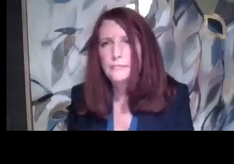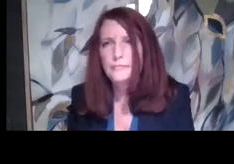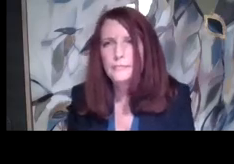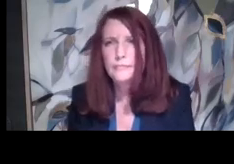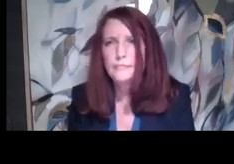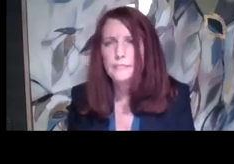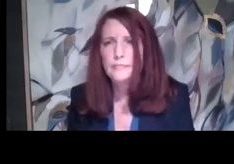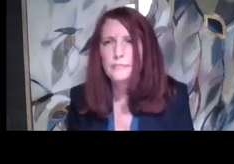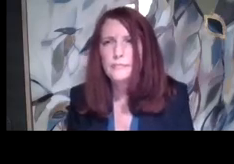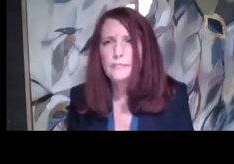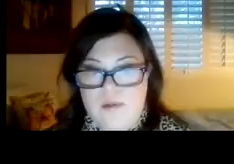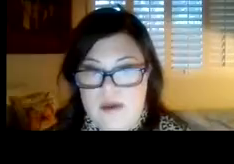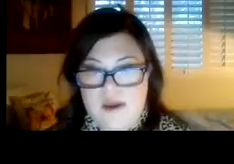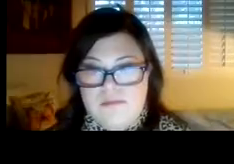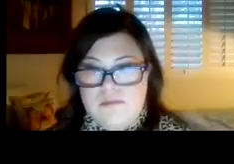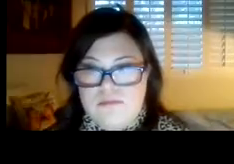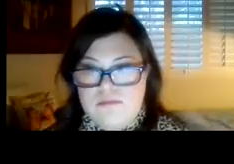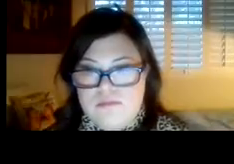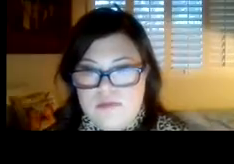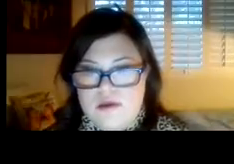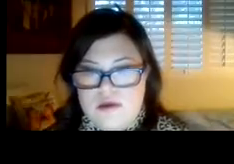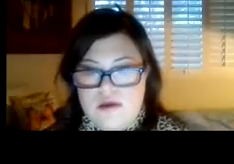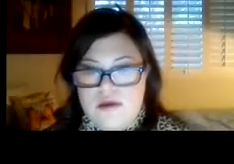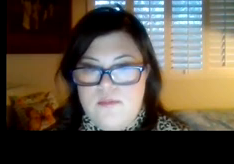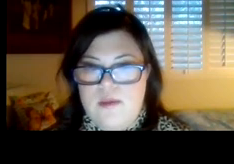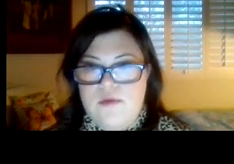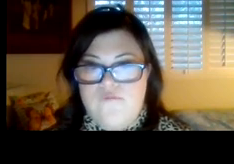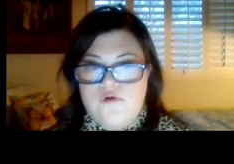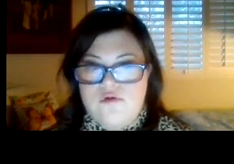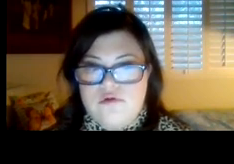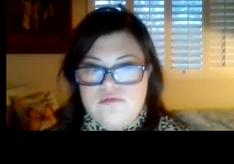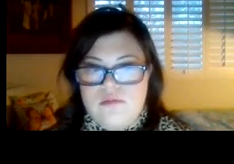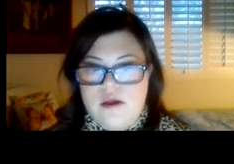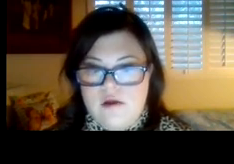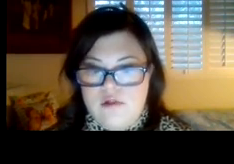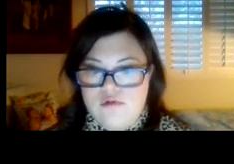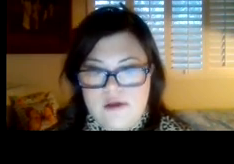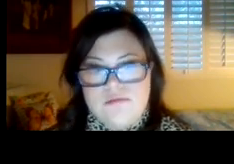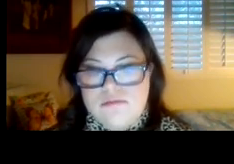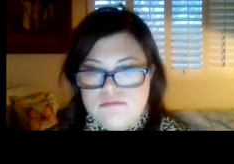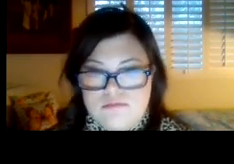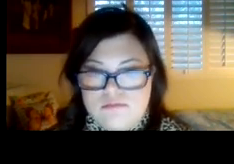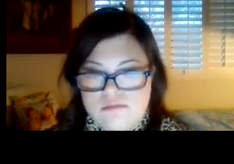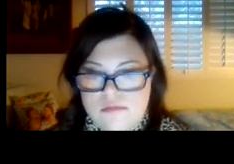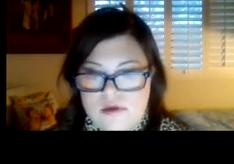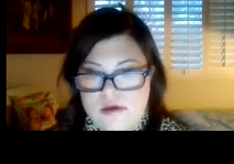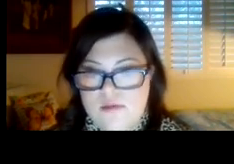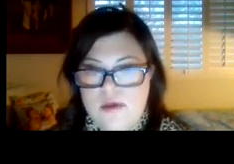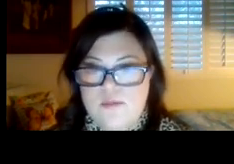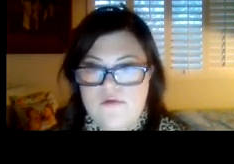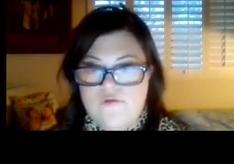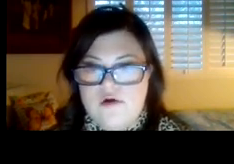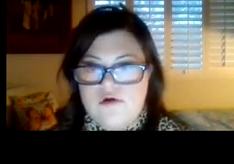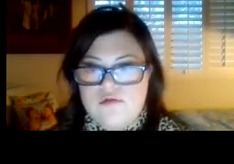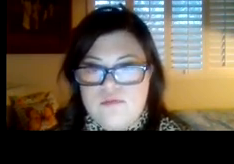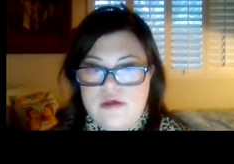It made me feel really bad. It made me feel excluded. It